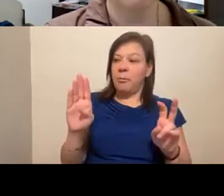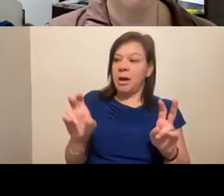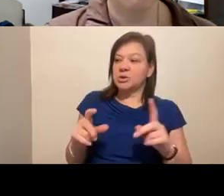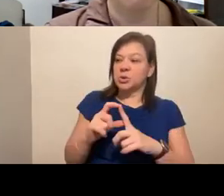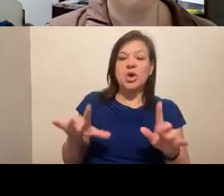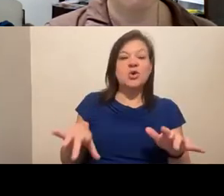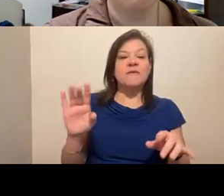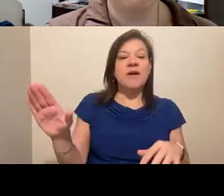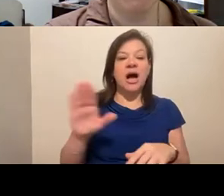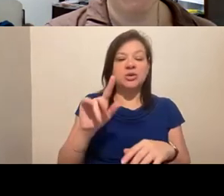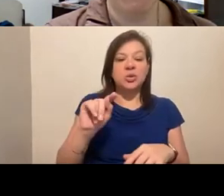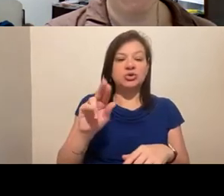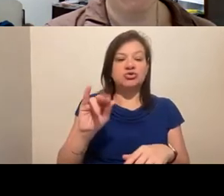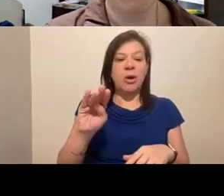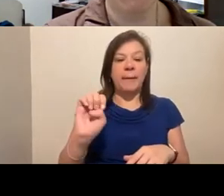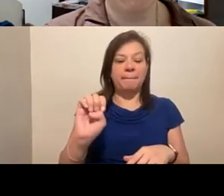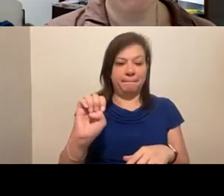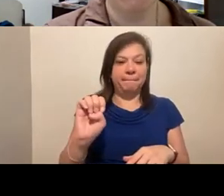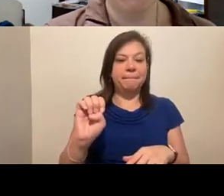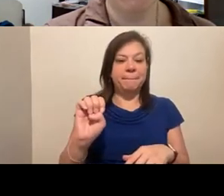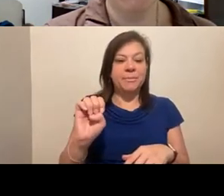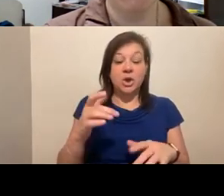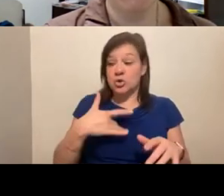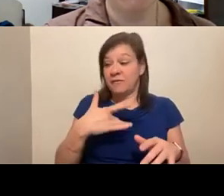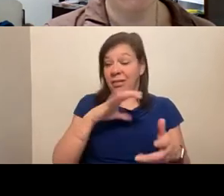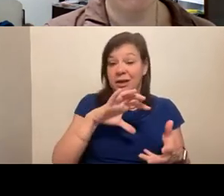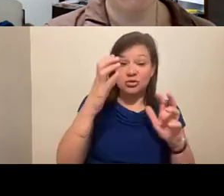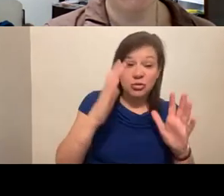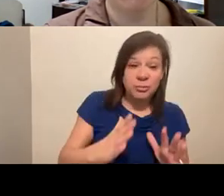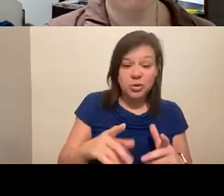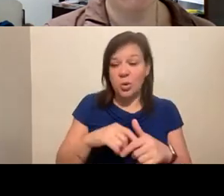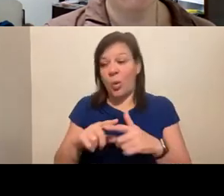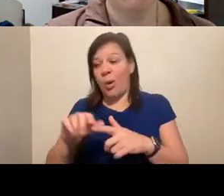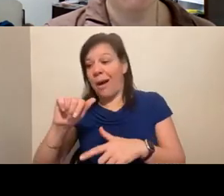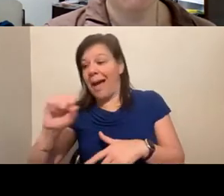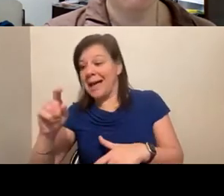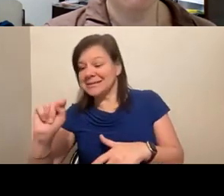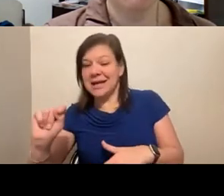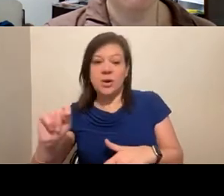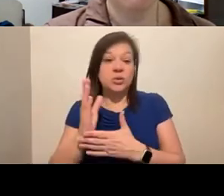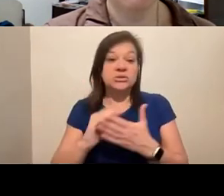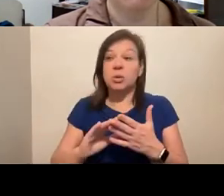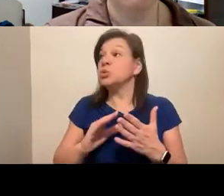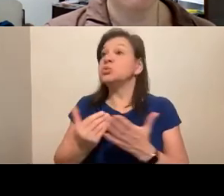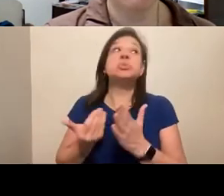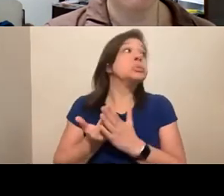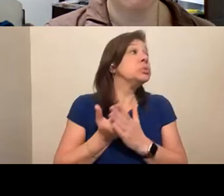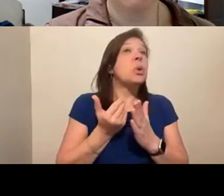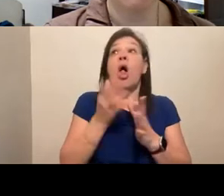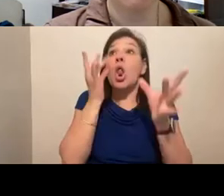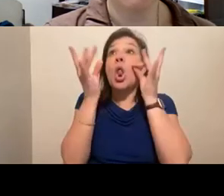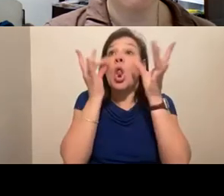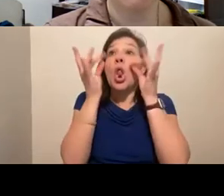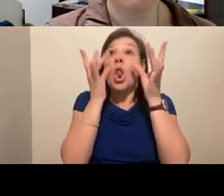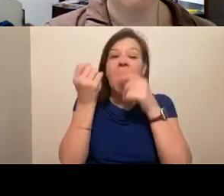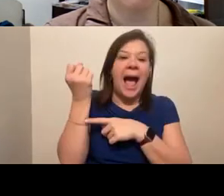of, and what do you call it, whether you feel like a disruptor, or an asset, or somebody who's just learning, who's an act, an activist,